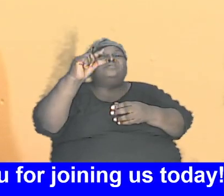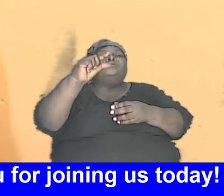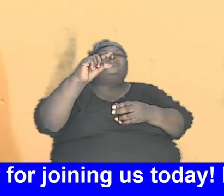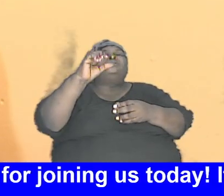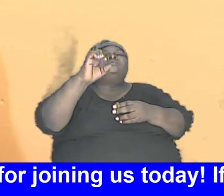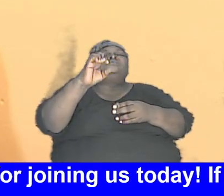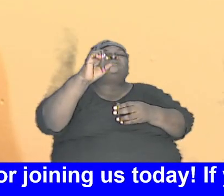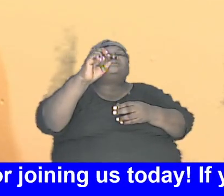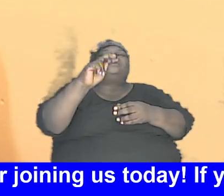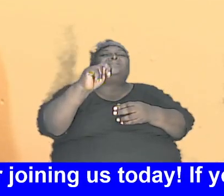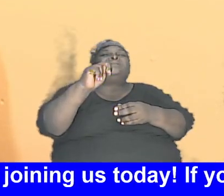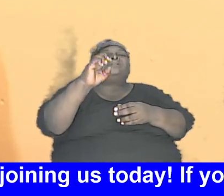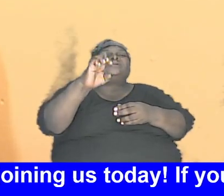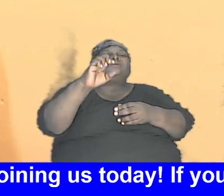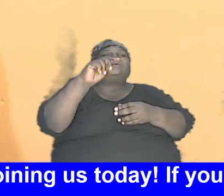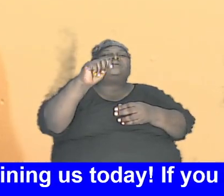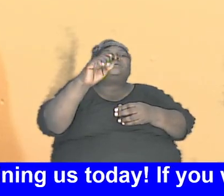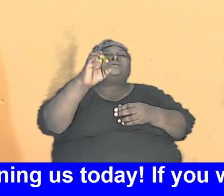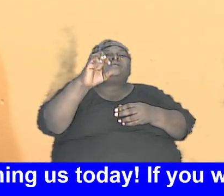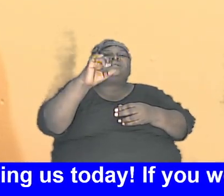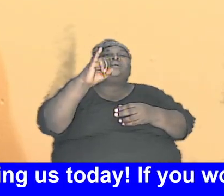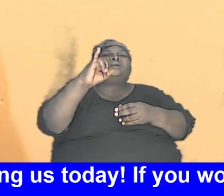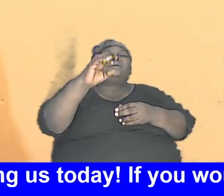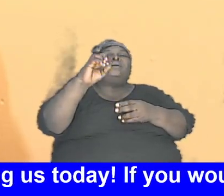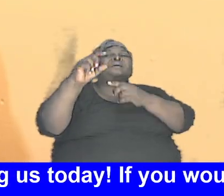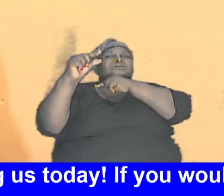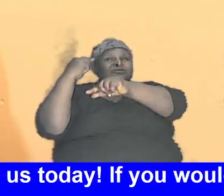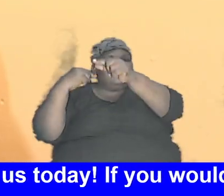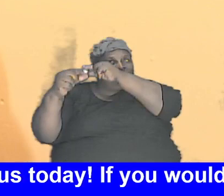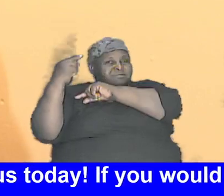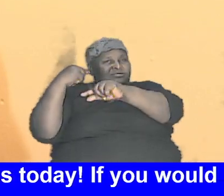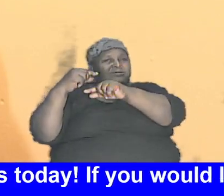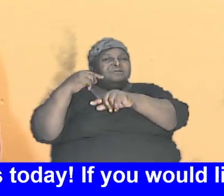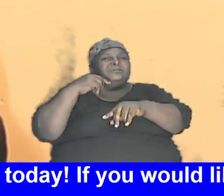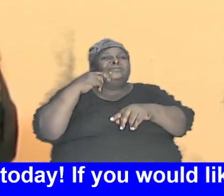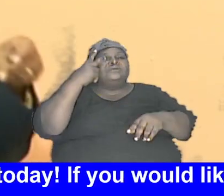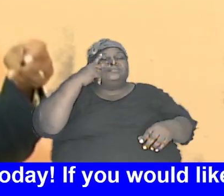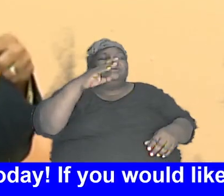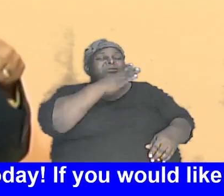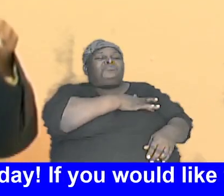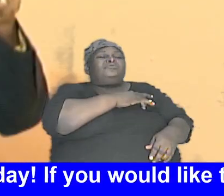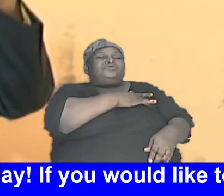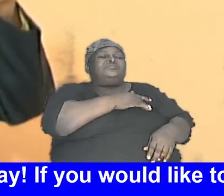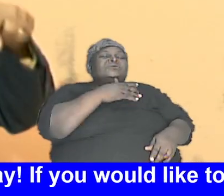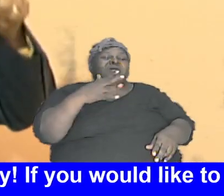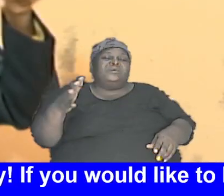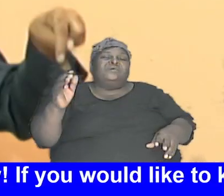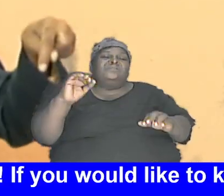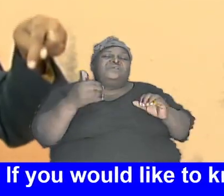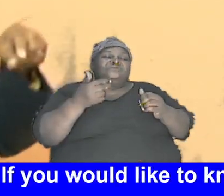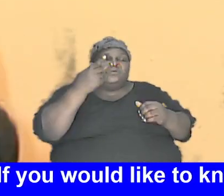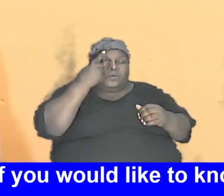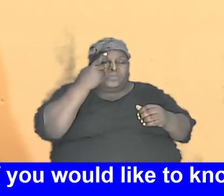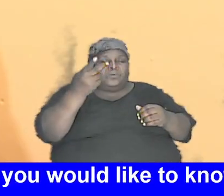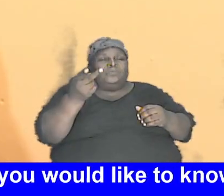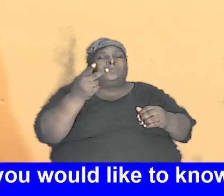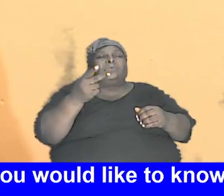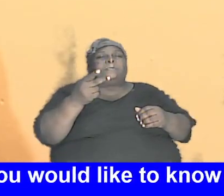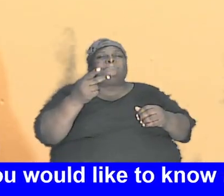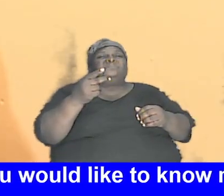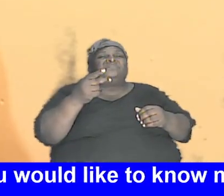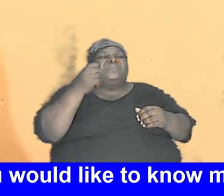some more and appreciate how and why things are as they look now but